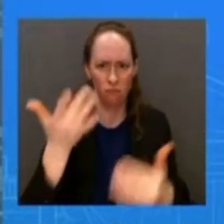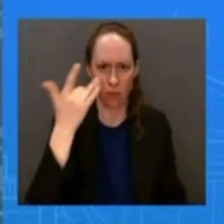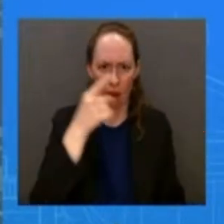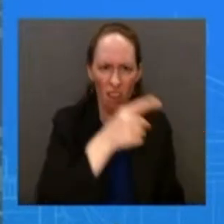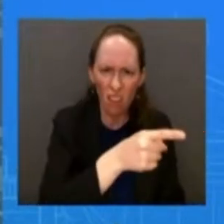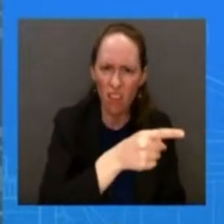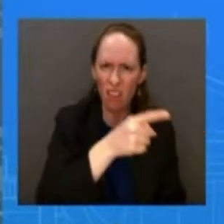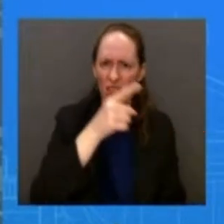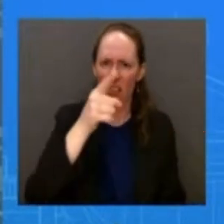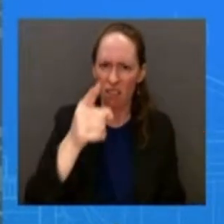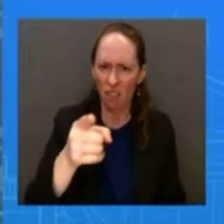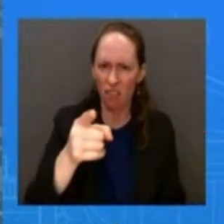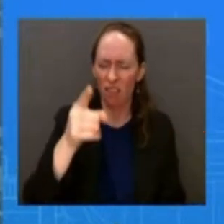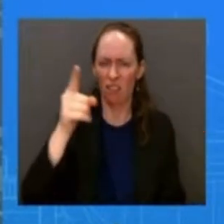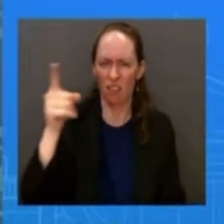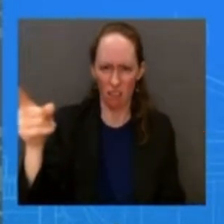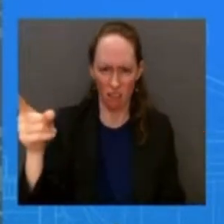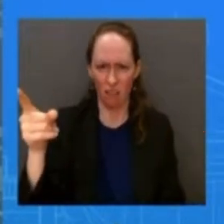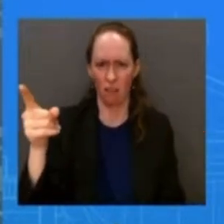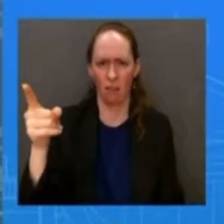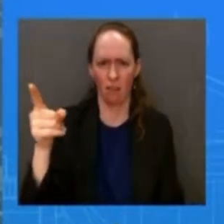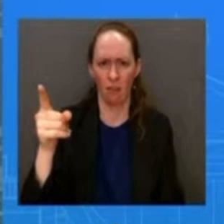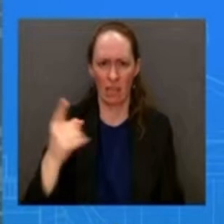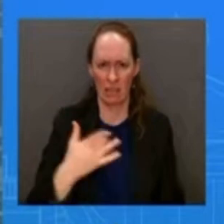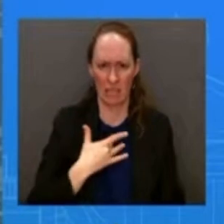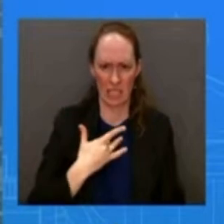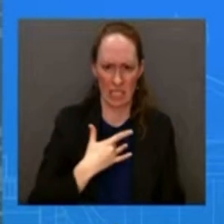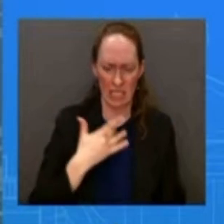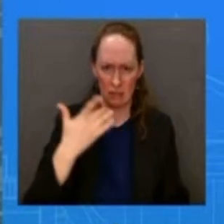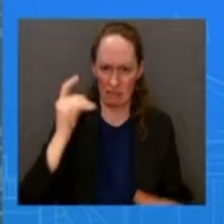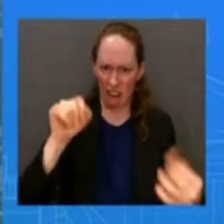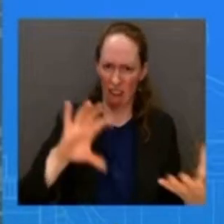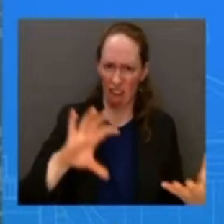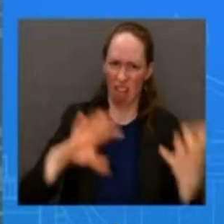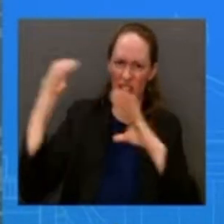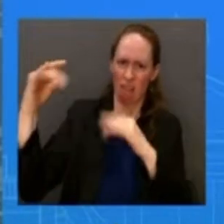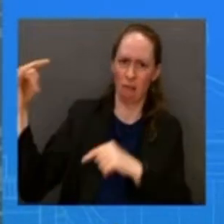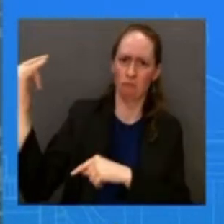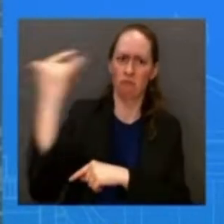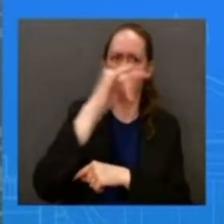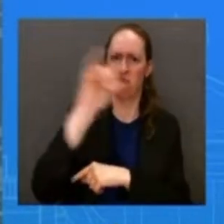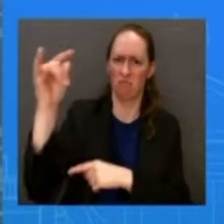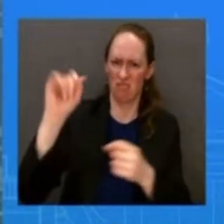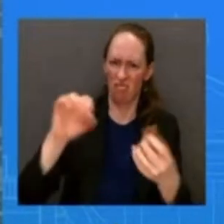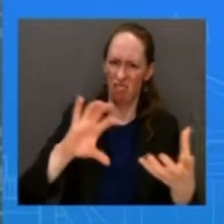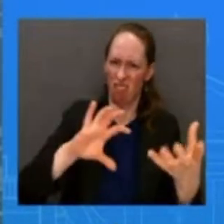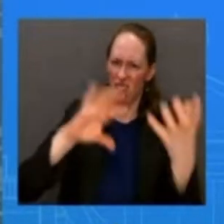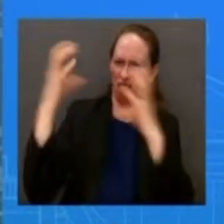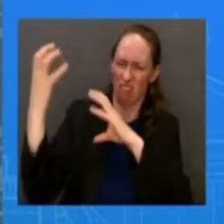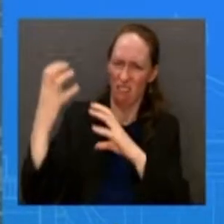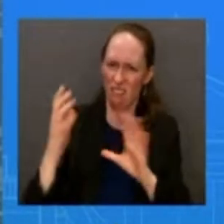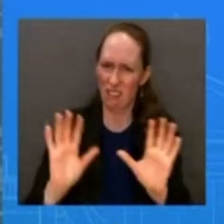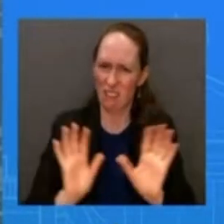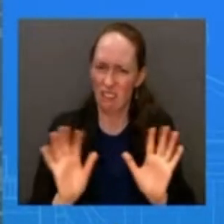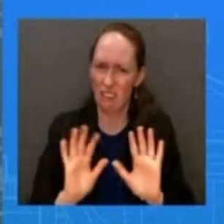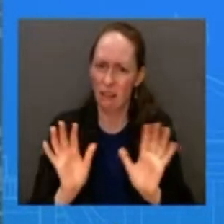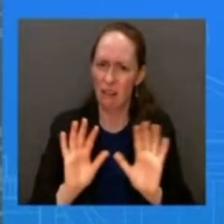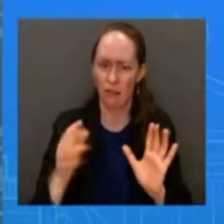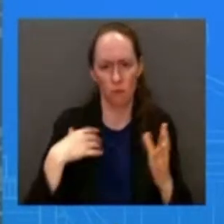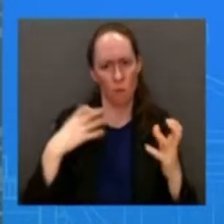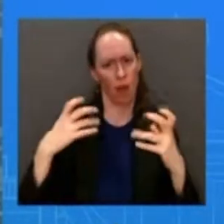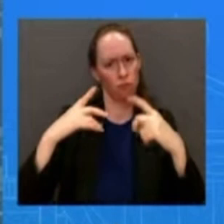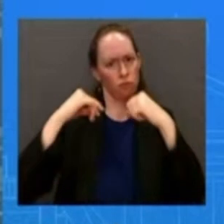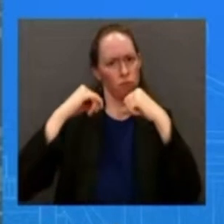airspace of civilian airspace and so to protect the civilian airspace the president took action it is and he took he took